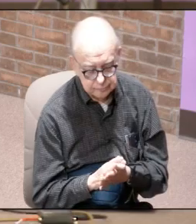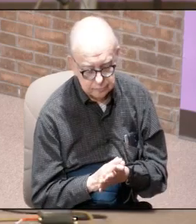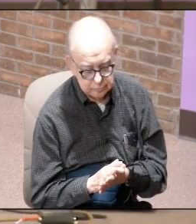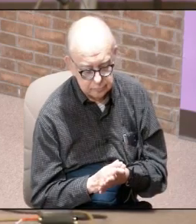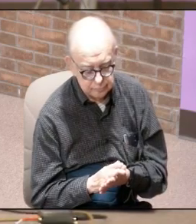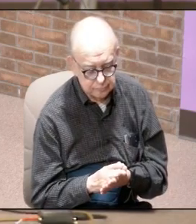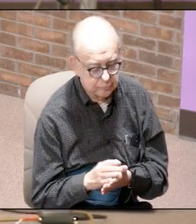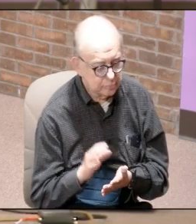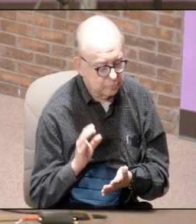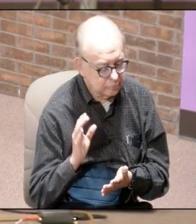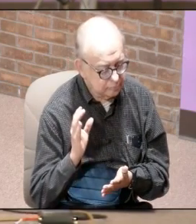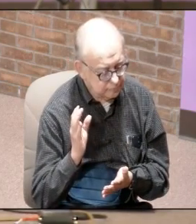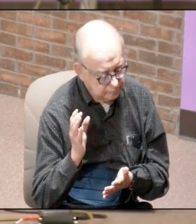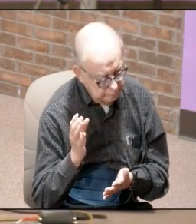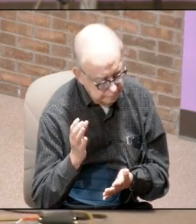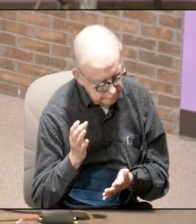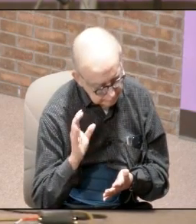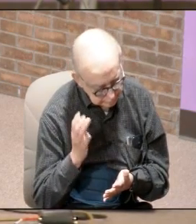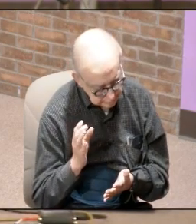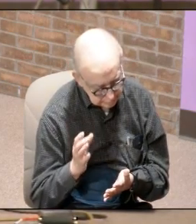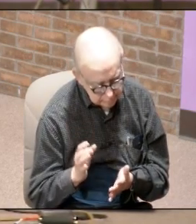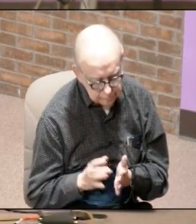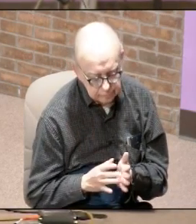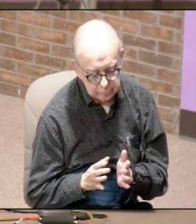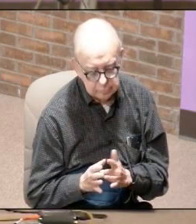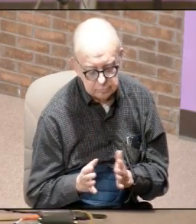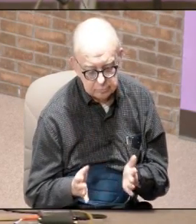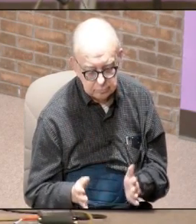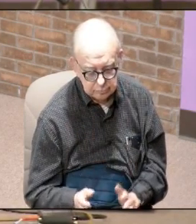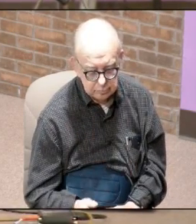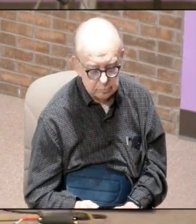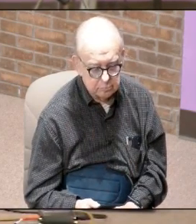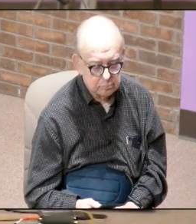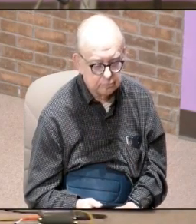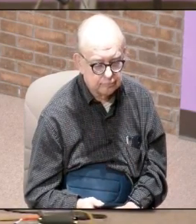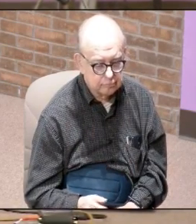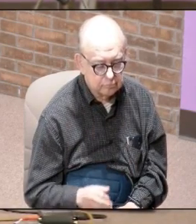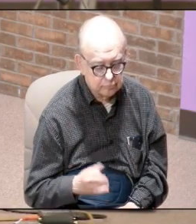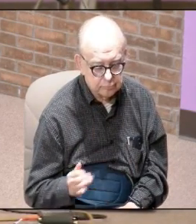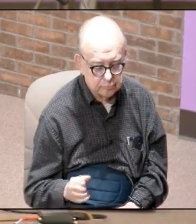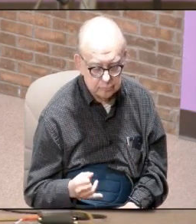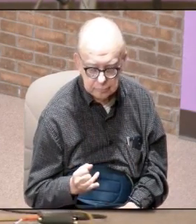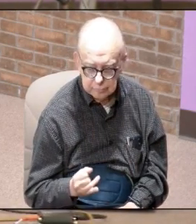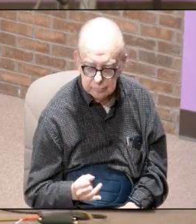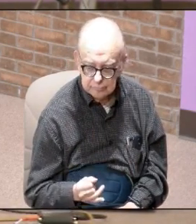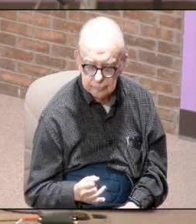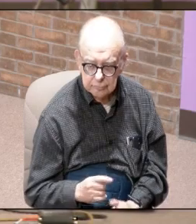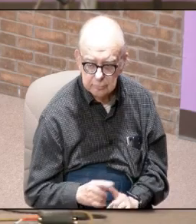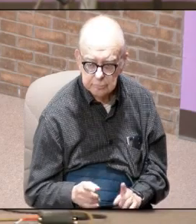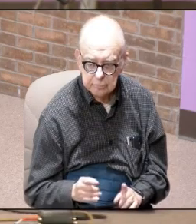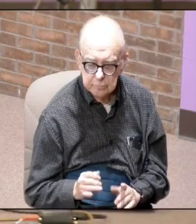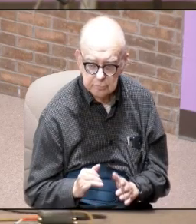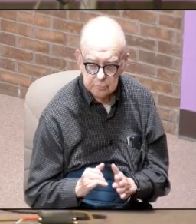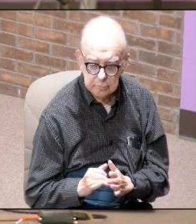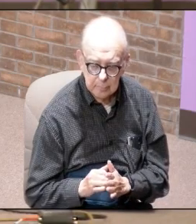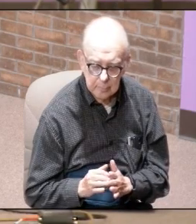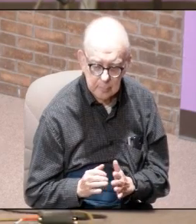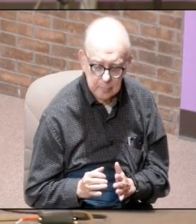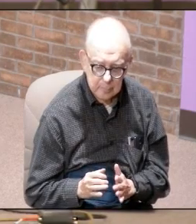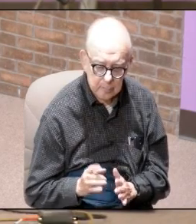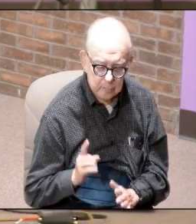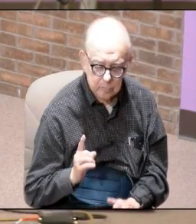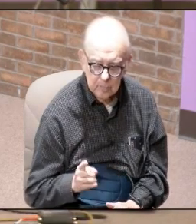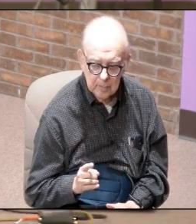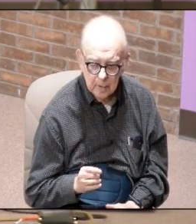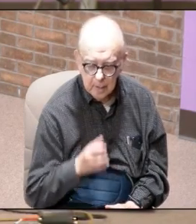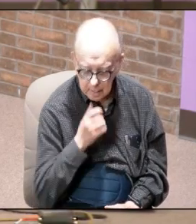a cousin of Jesus not not the James and John the other John but this one is the